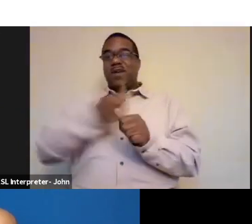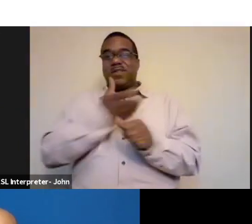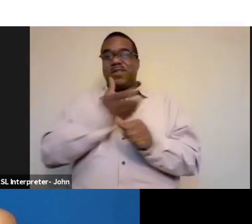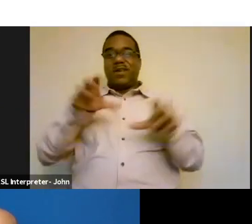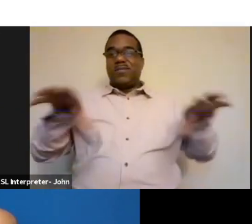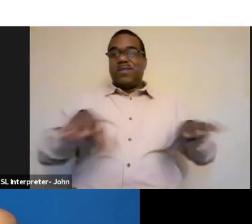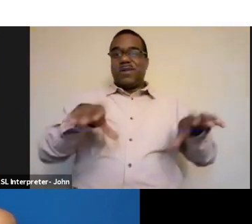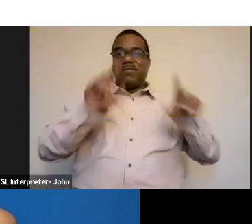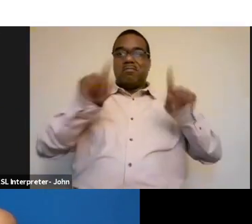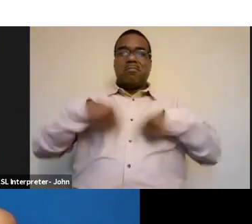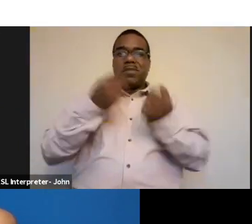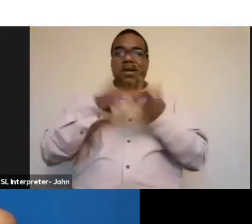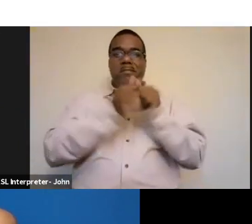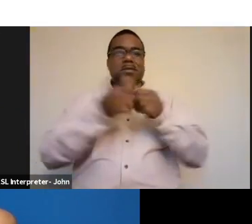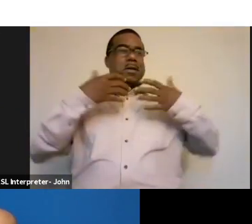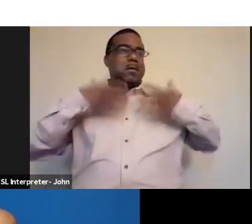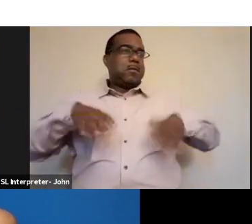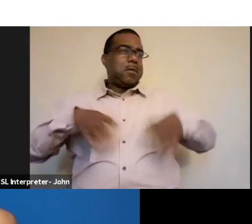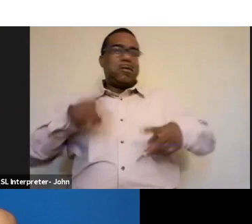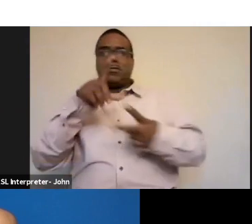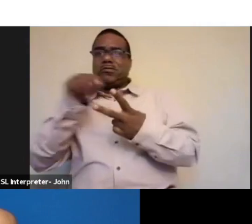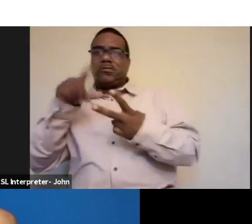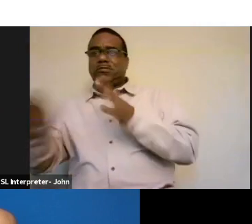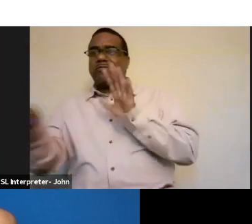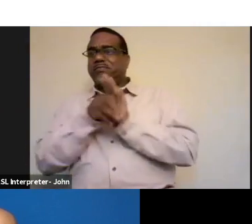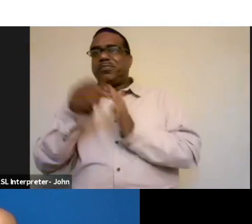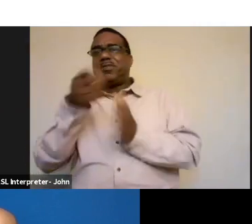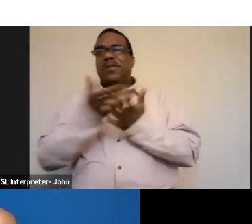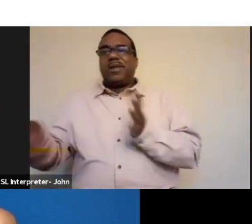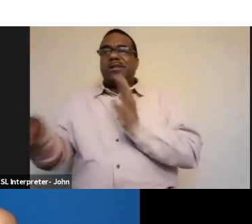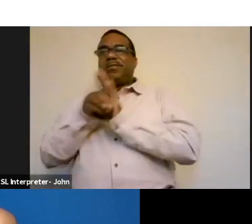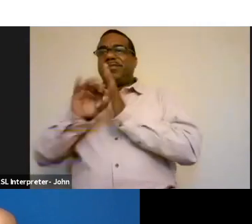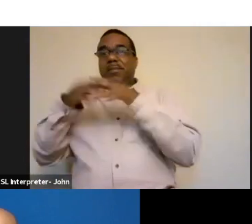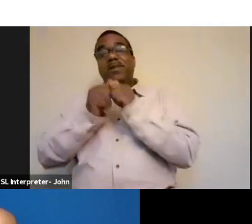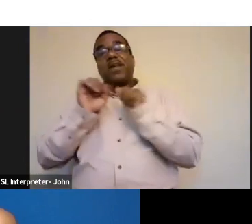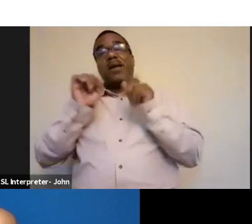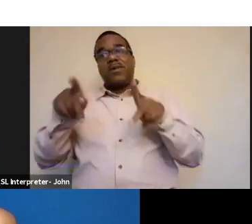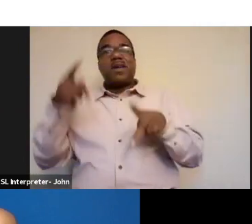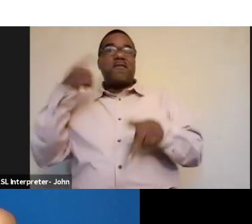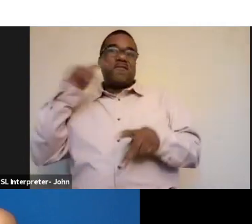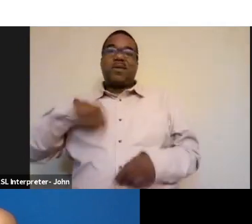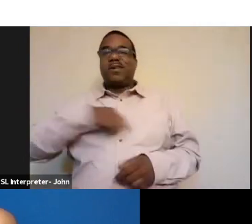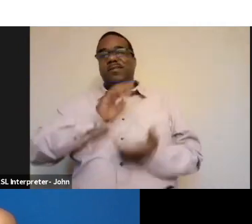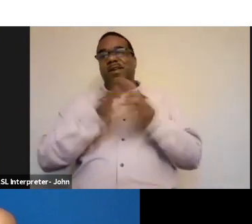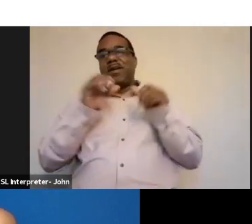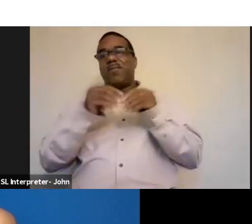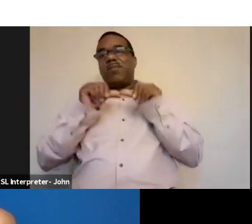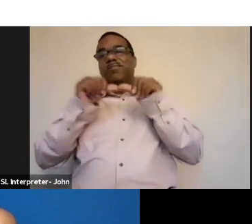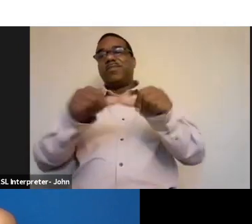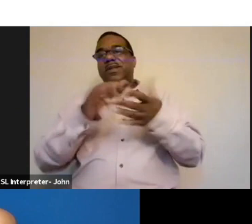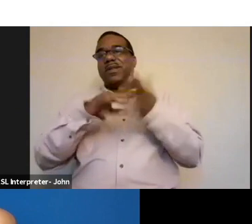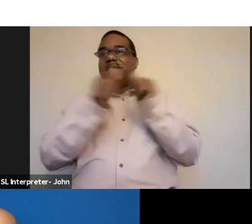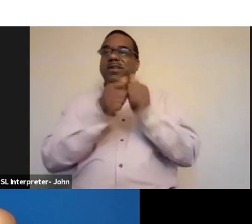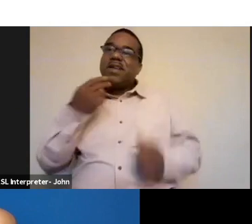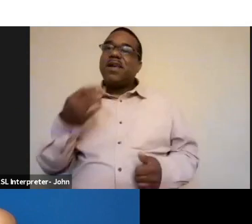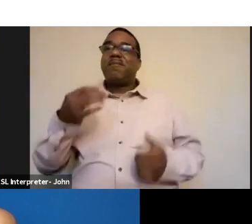wearing clothes, choosing clothes, choosing products, then it gives us more opportunity for it to be sustainable. And a lot of times we're just consuming mindlessly.